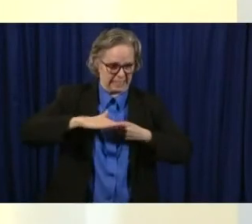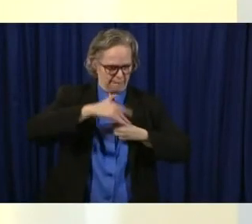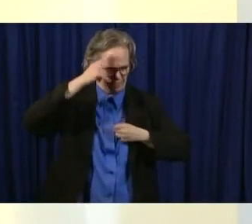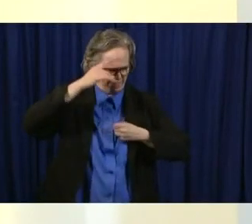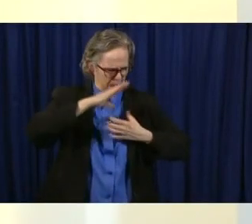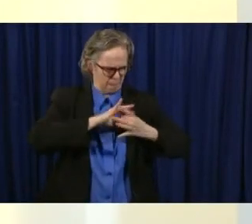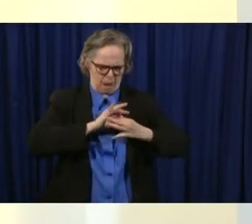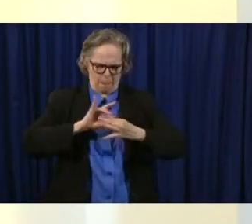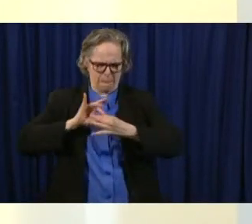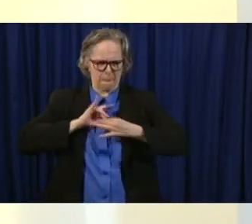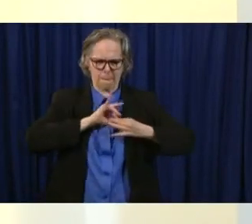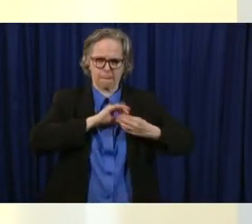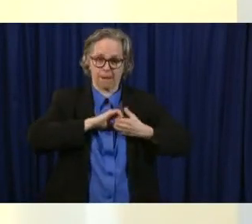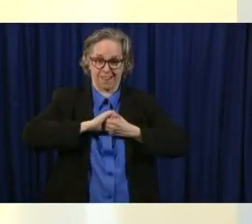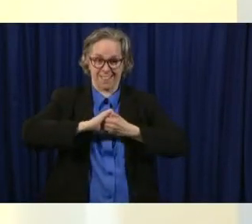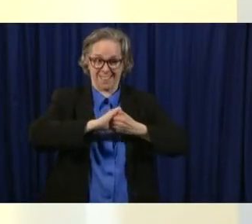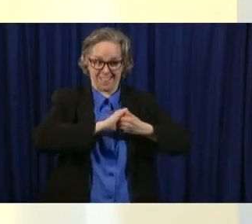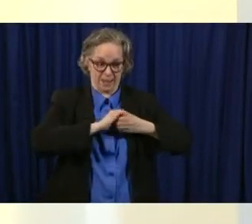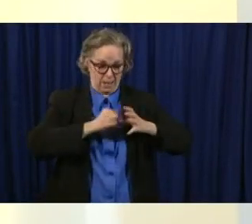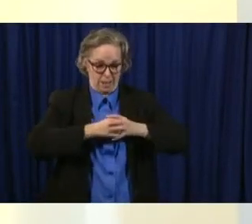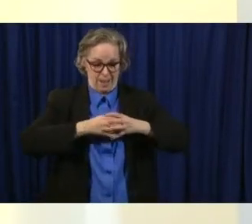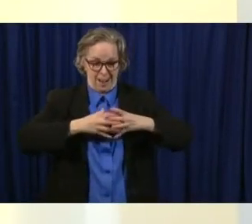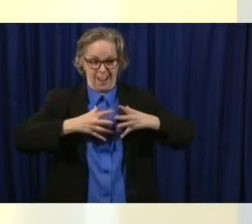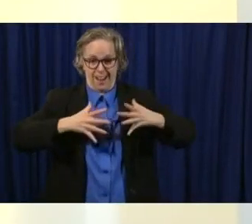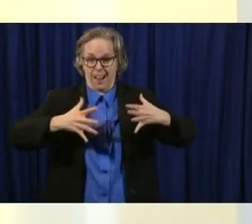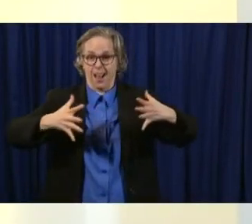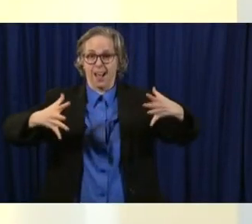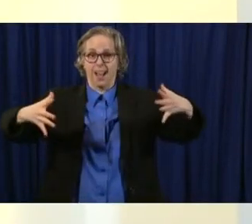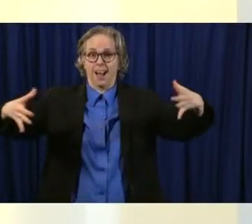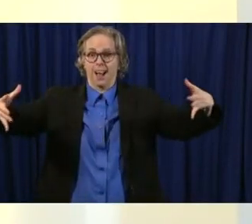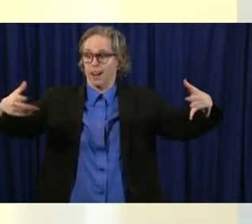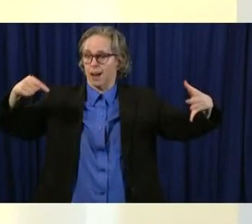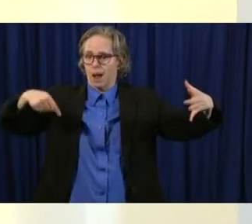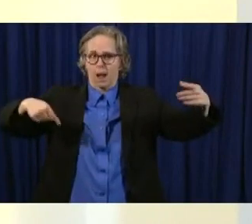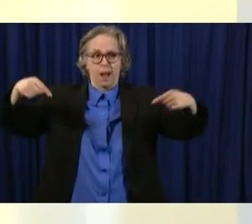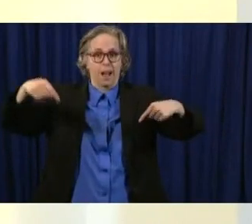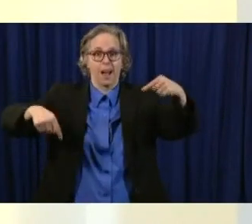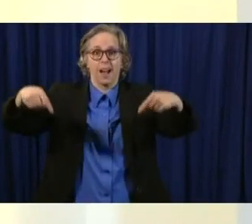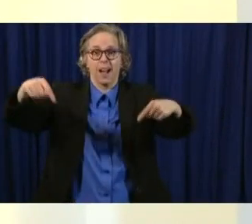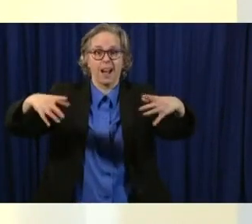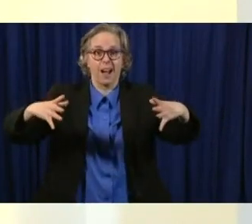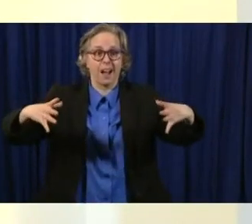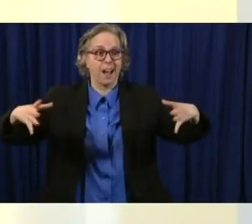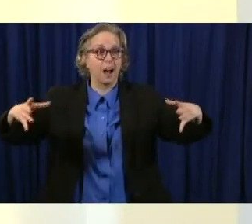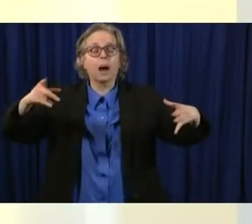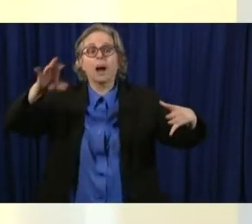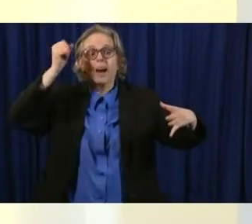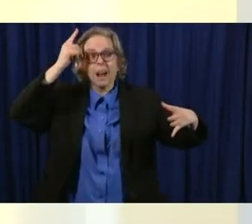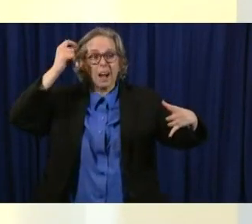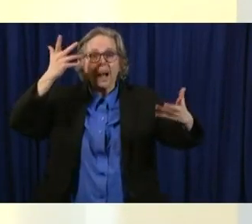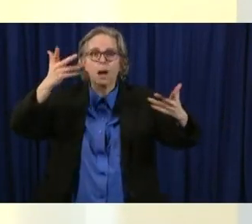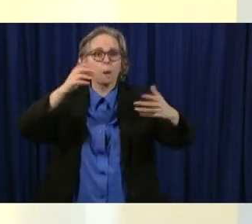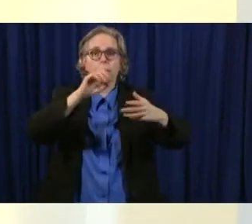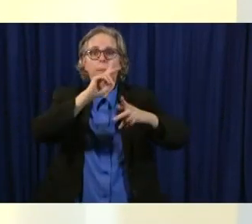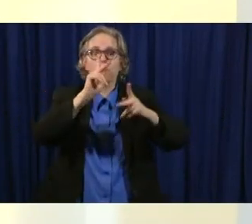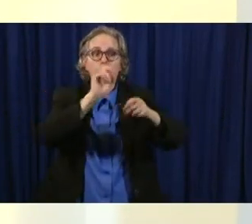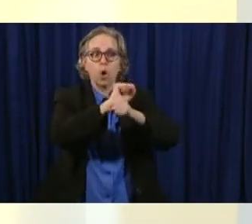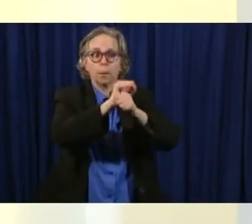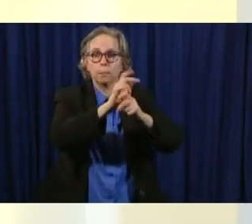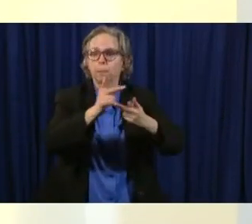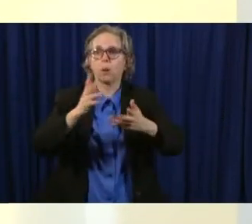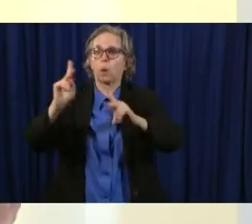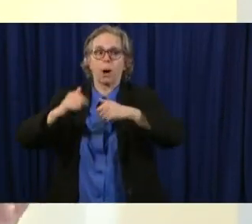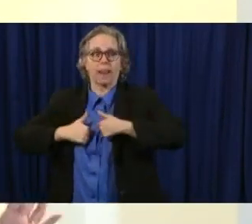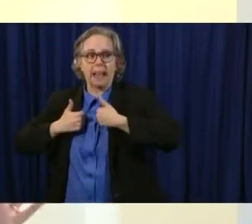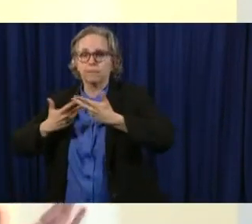of the next layer circle out, which is the institutions we all are, where we work, live, play, and